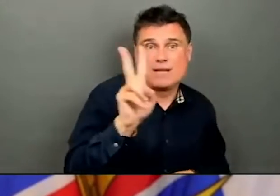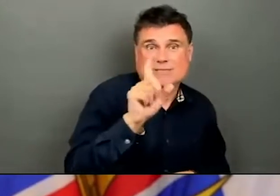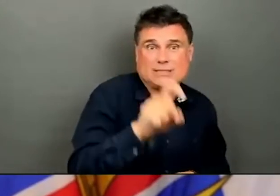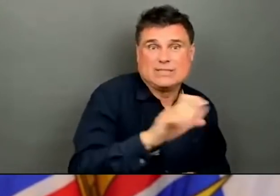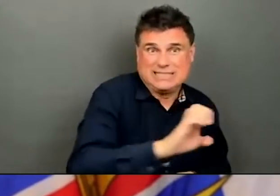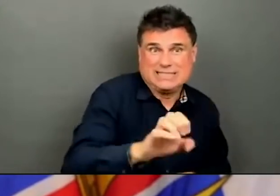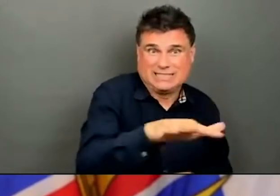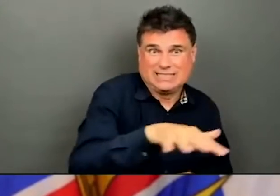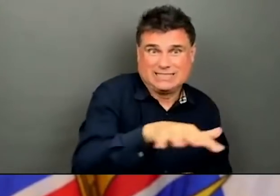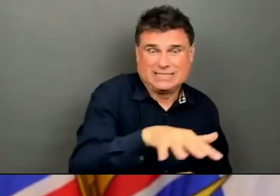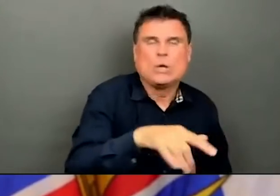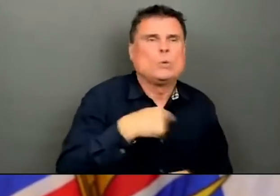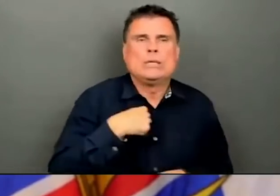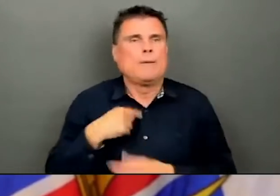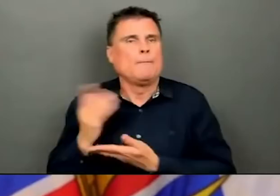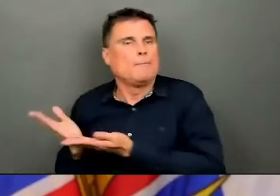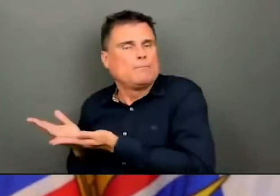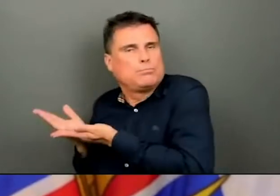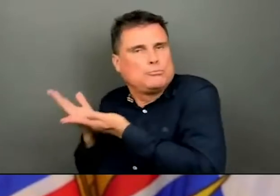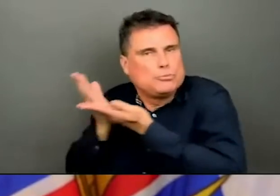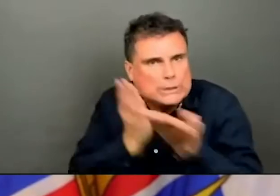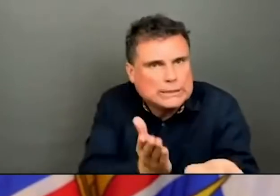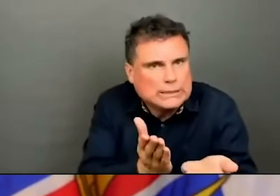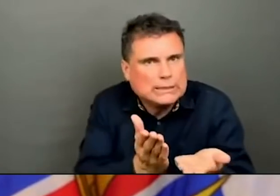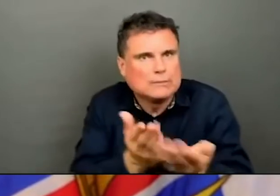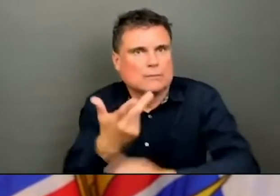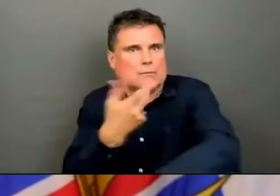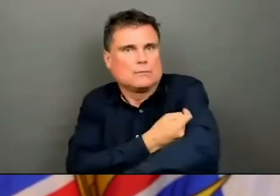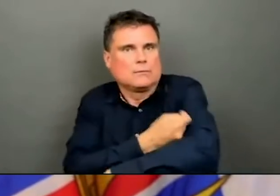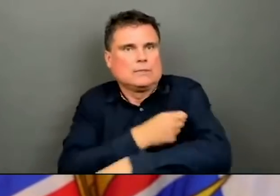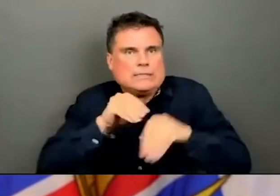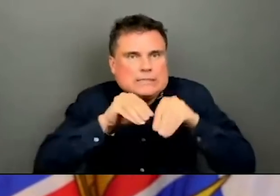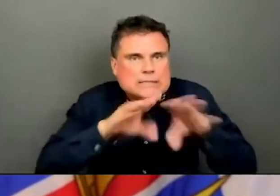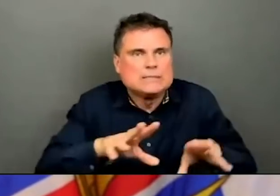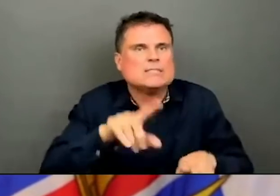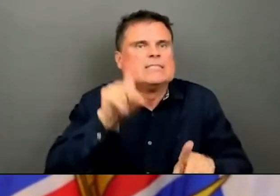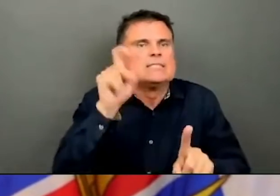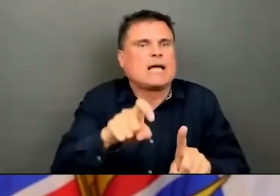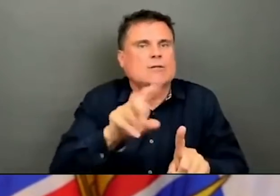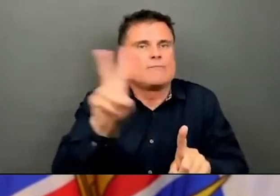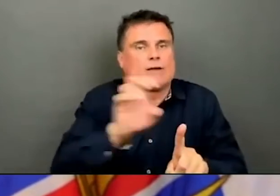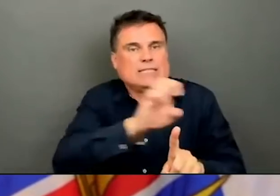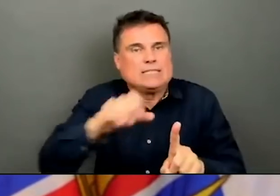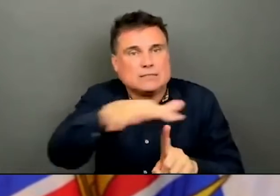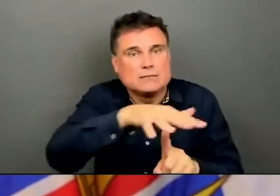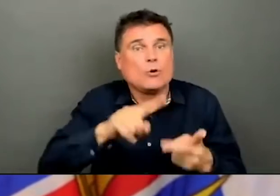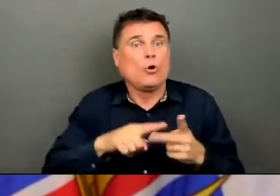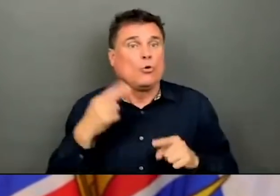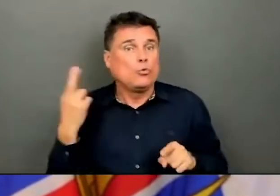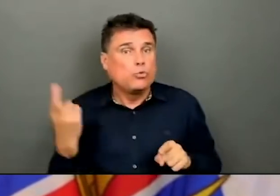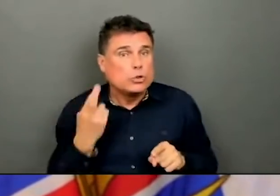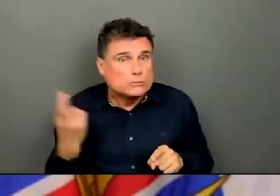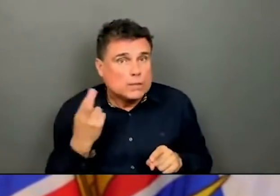opportunities to be immunized in those communities. Richmond was also an area where we had lower